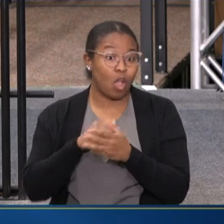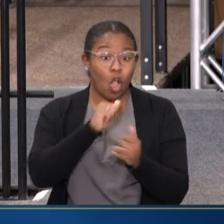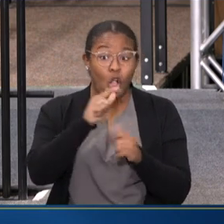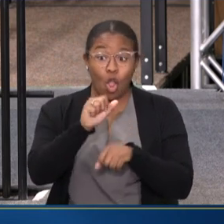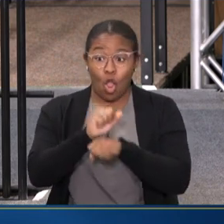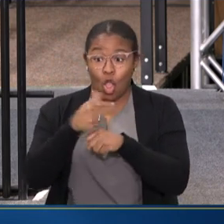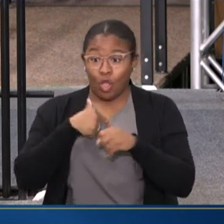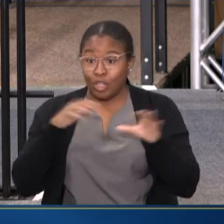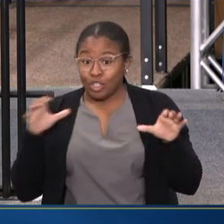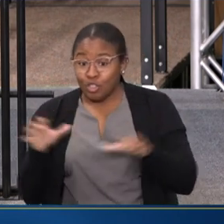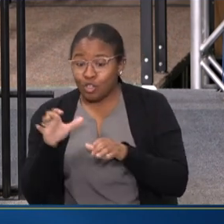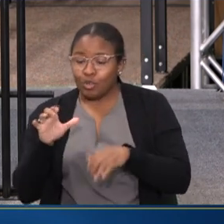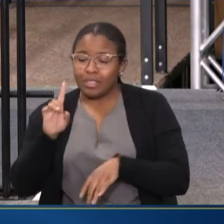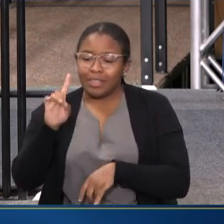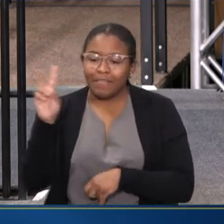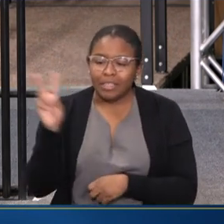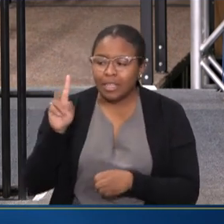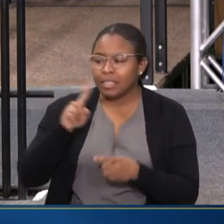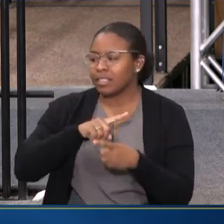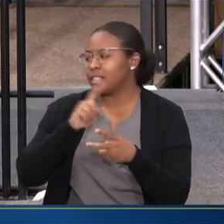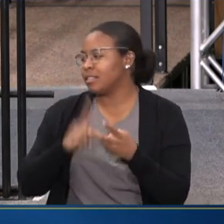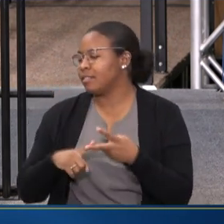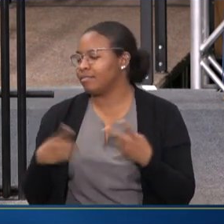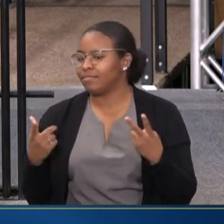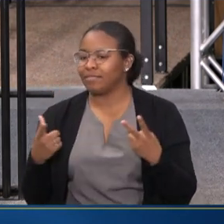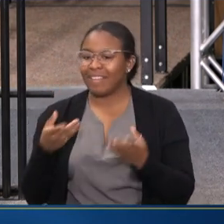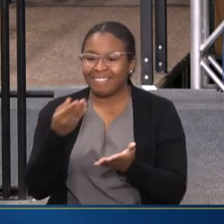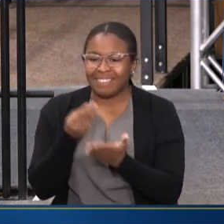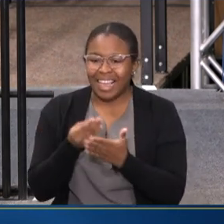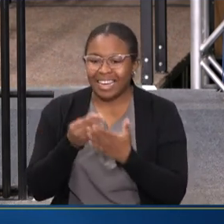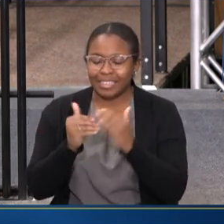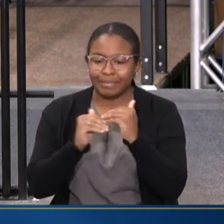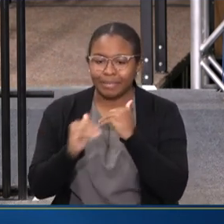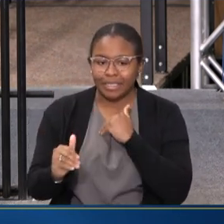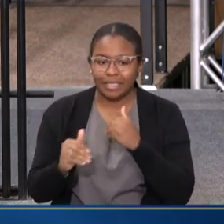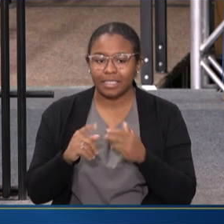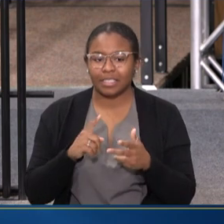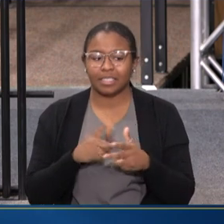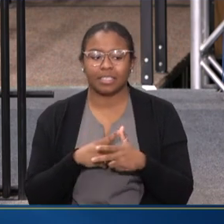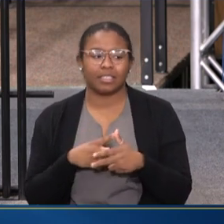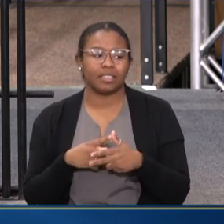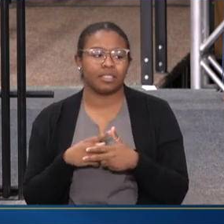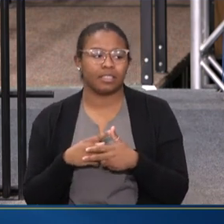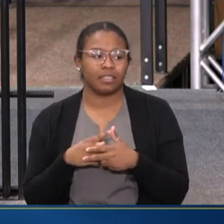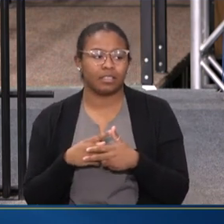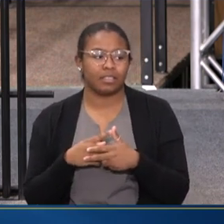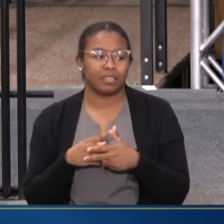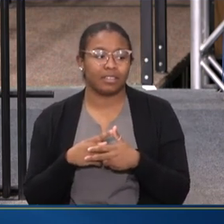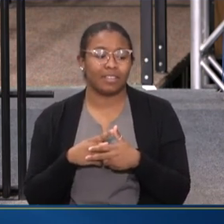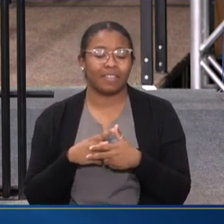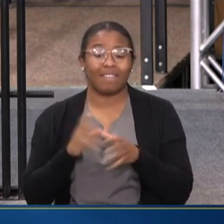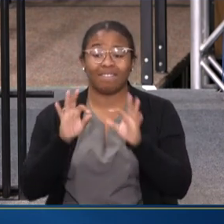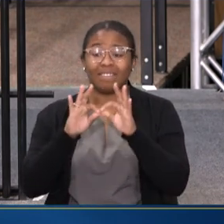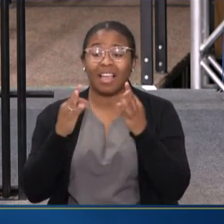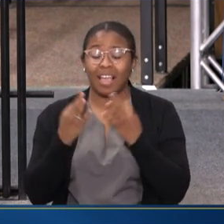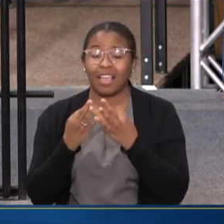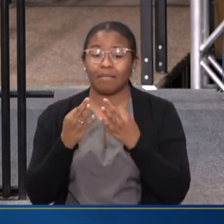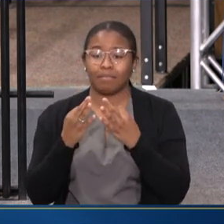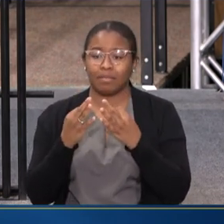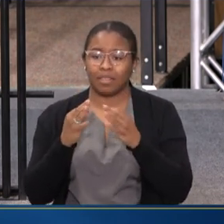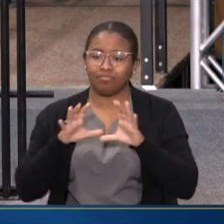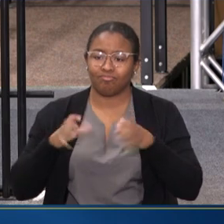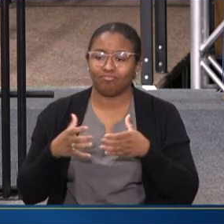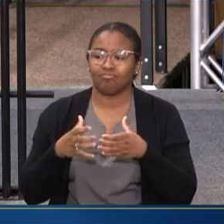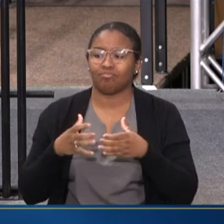WE DO AT HHS, DOMESTIC VIOLENCE, FINANCIAL STABILITY, YOU KNOW, FAMILY UNITY